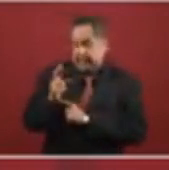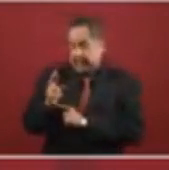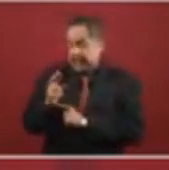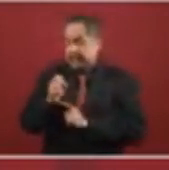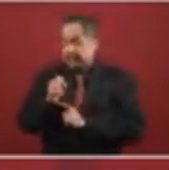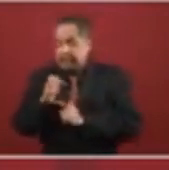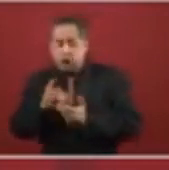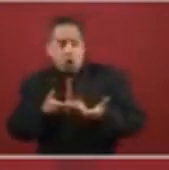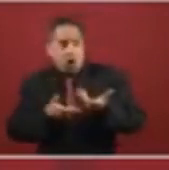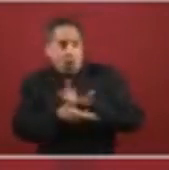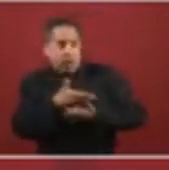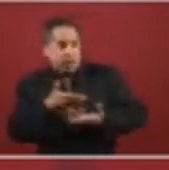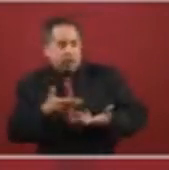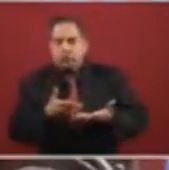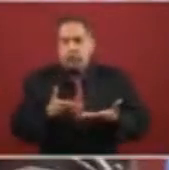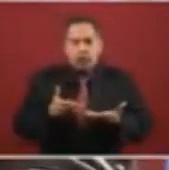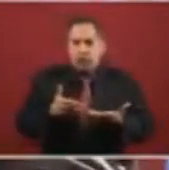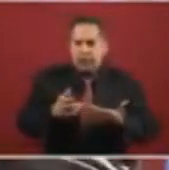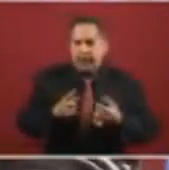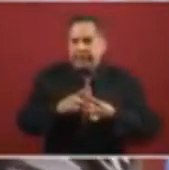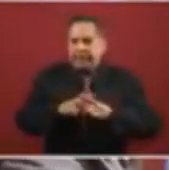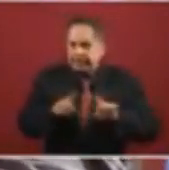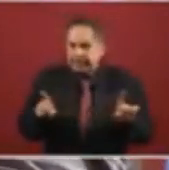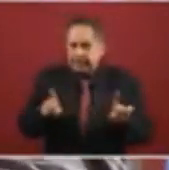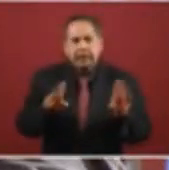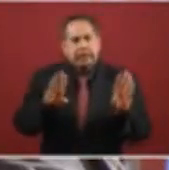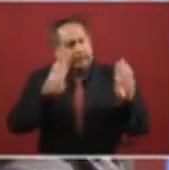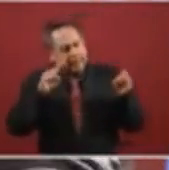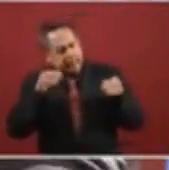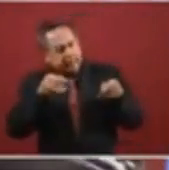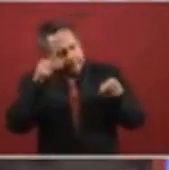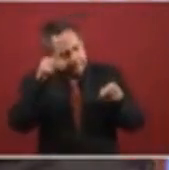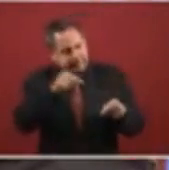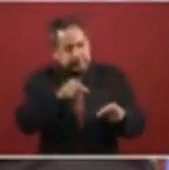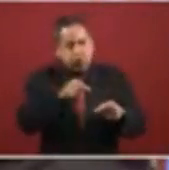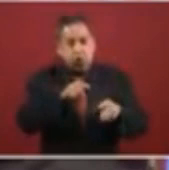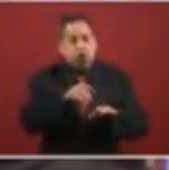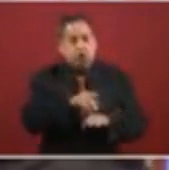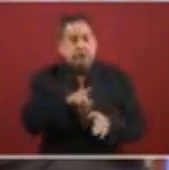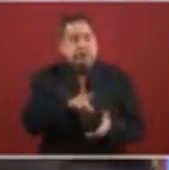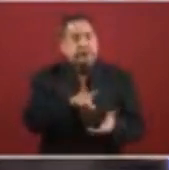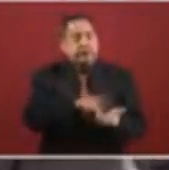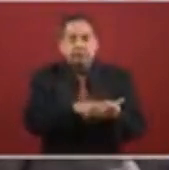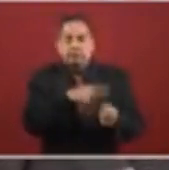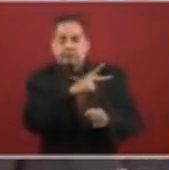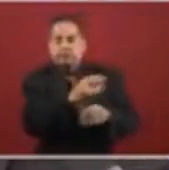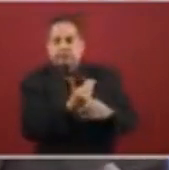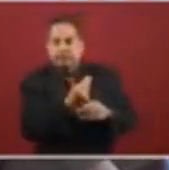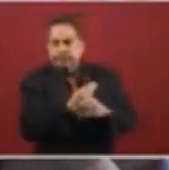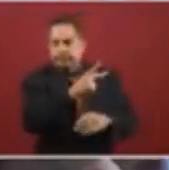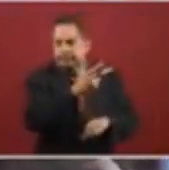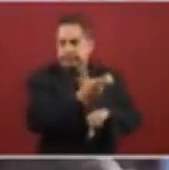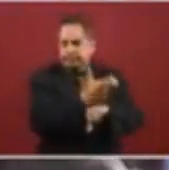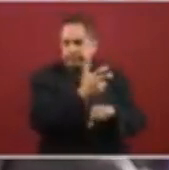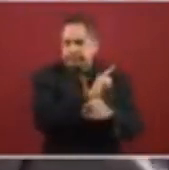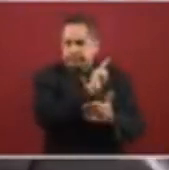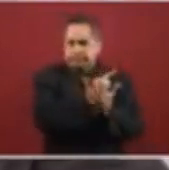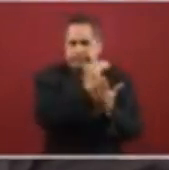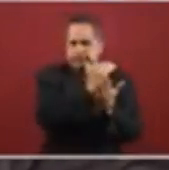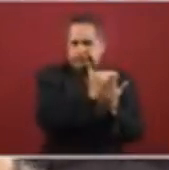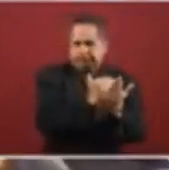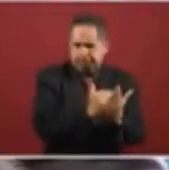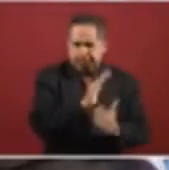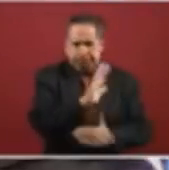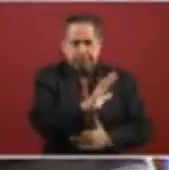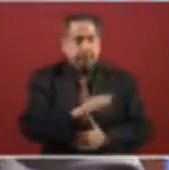talking about, it's a different matter. It's legally, it's got something to do with the U